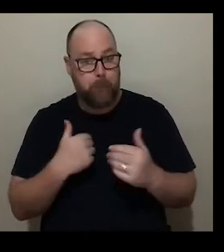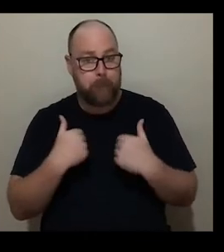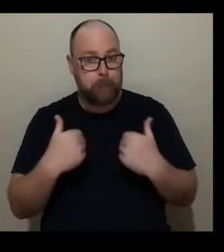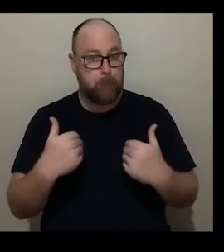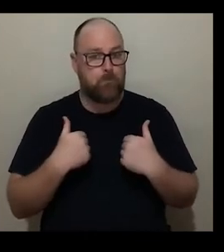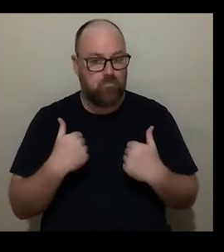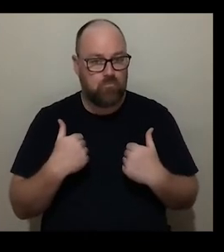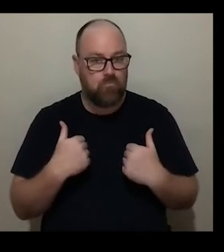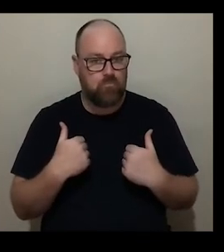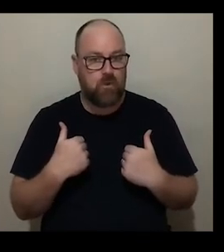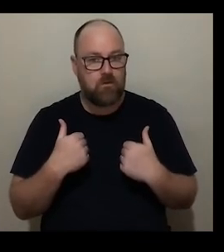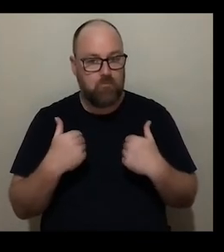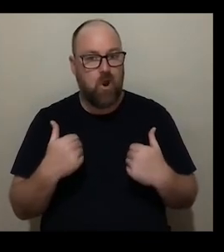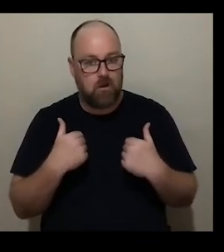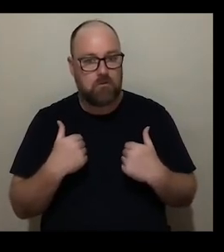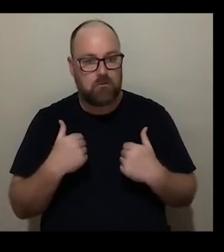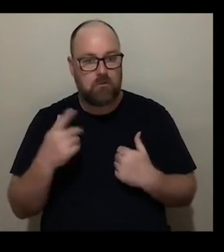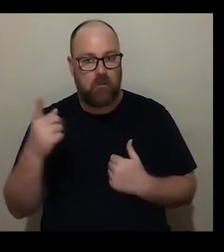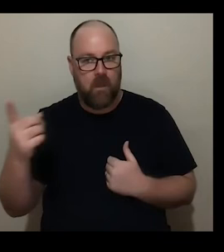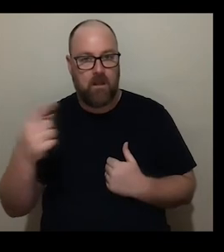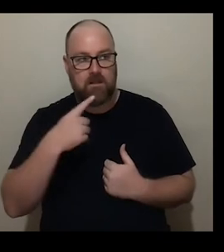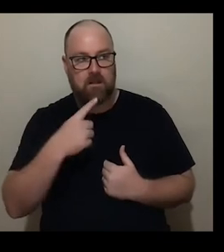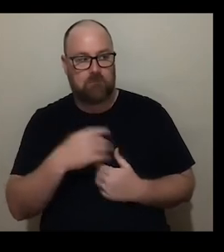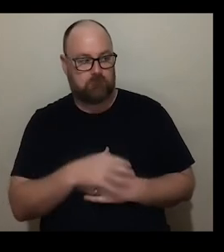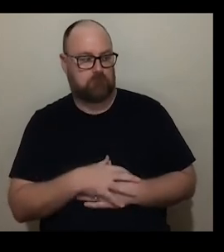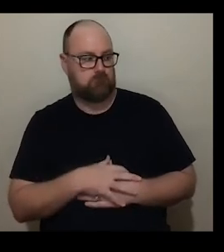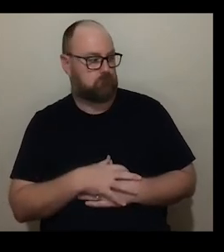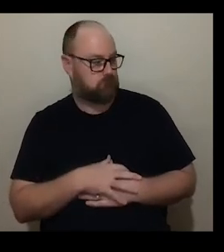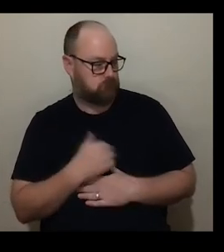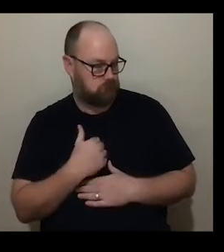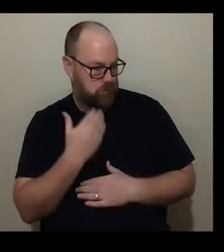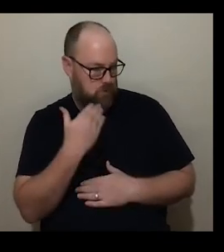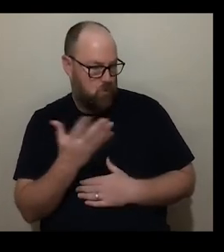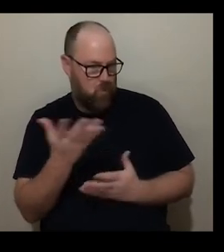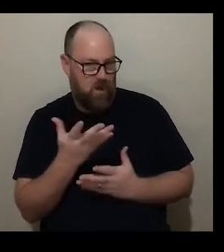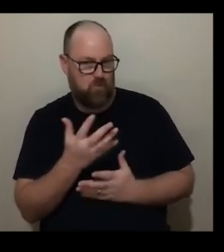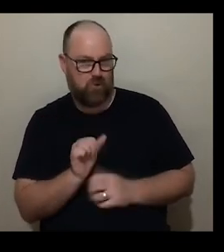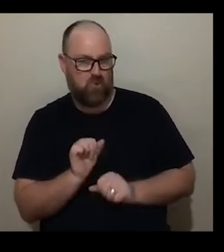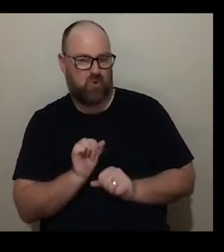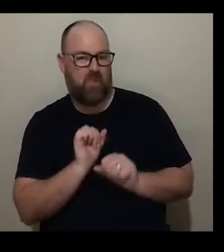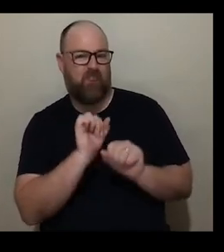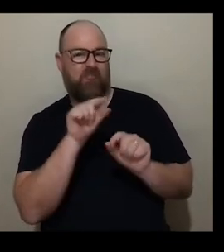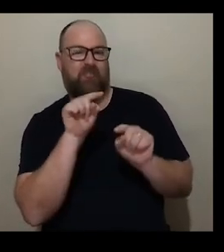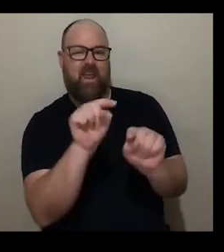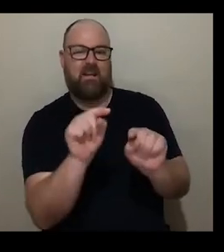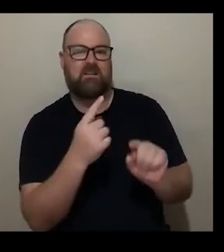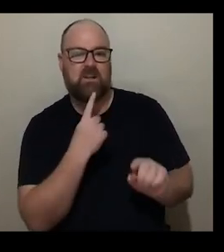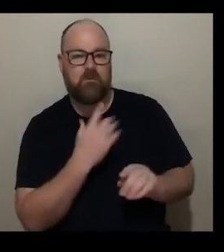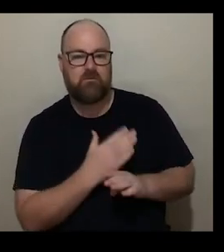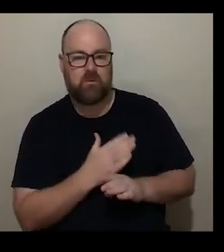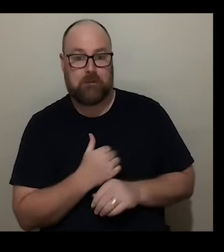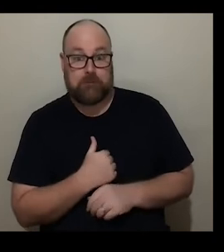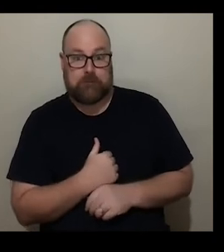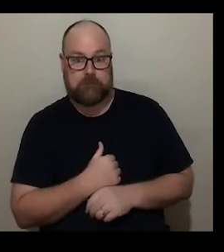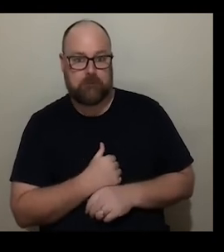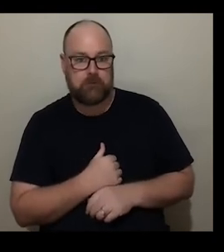the the response was well i don't know where you would show that kind of work um and they suggested that i don't